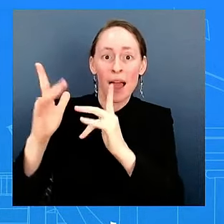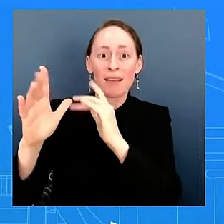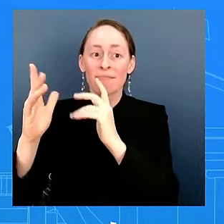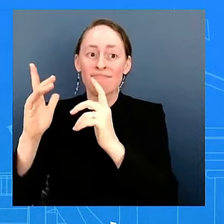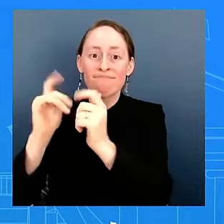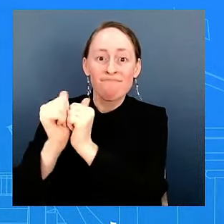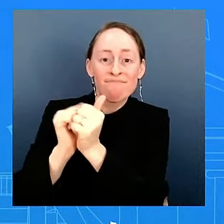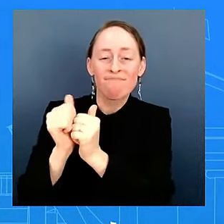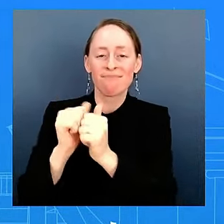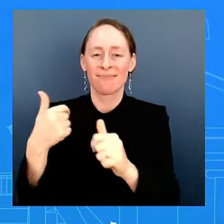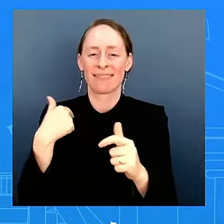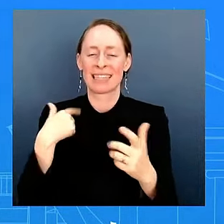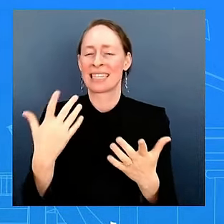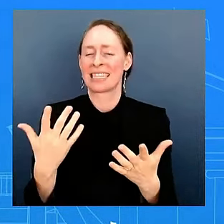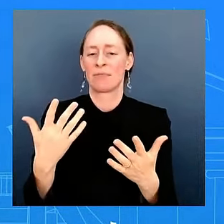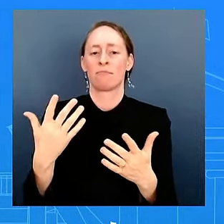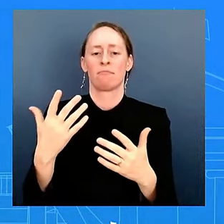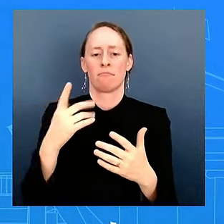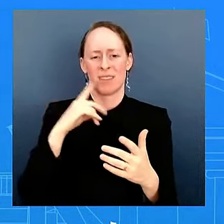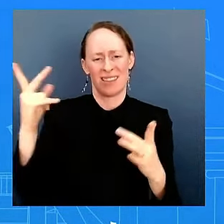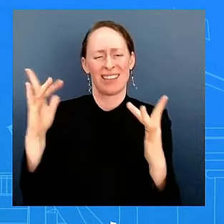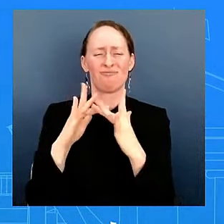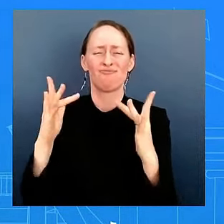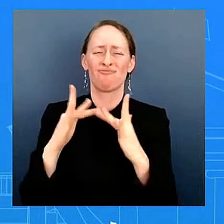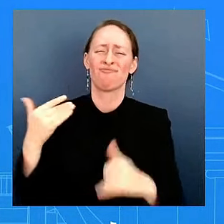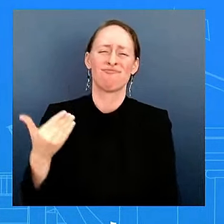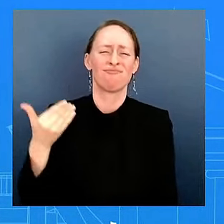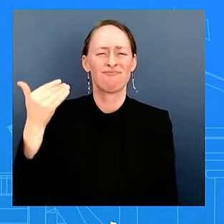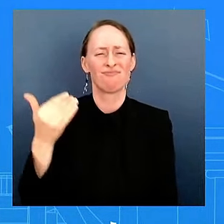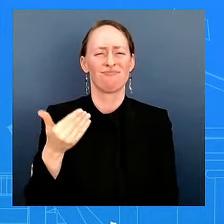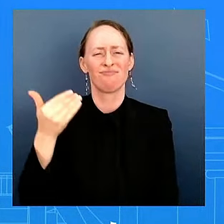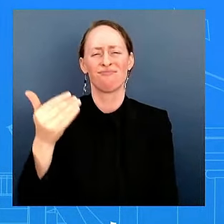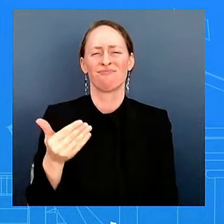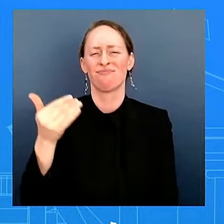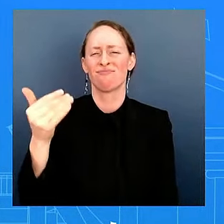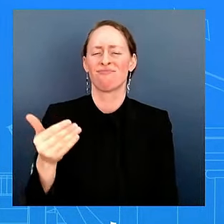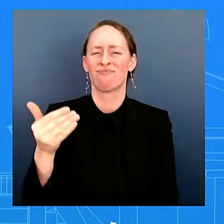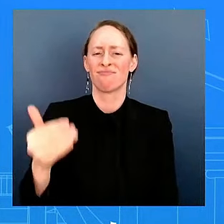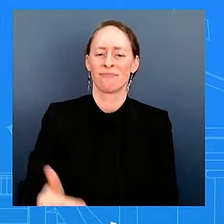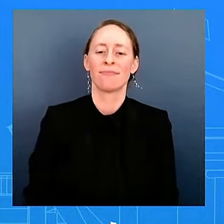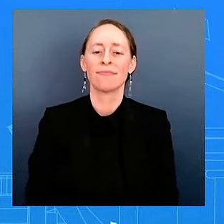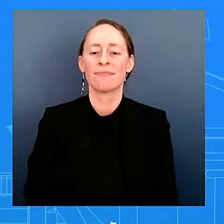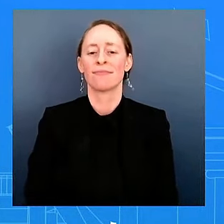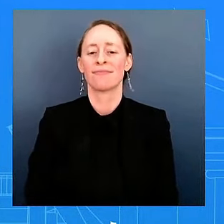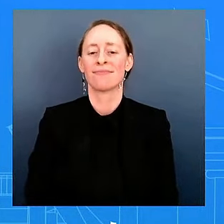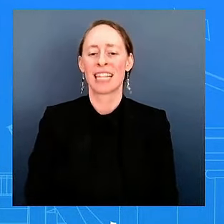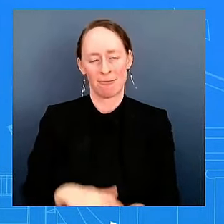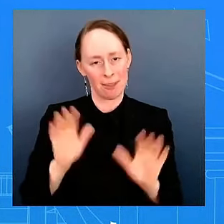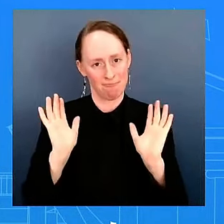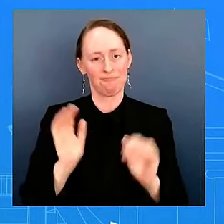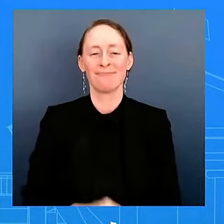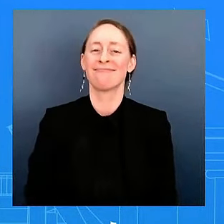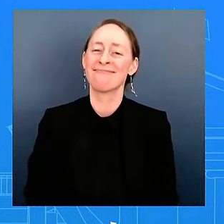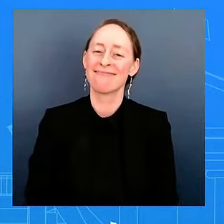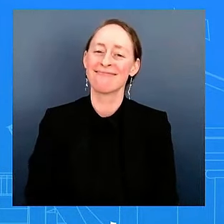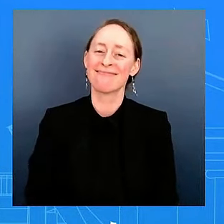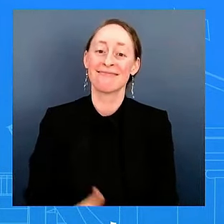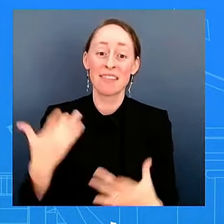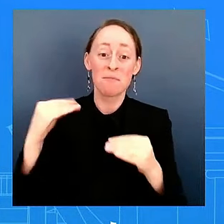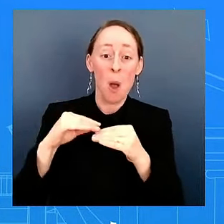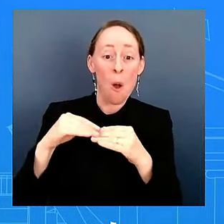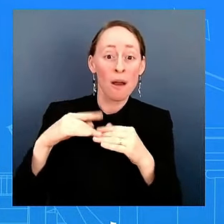talk frequently. And so I'm probably just going to leave it there and not get too much into their private conversations.